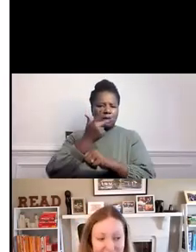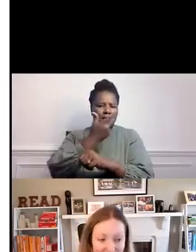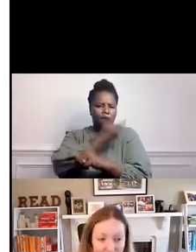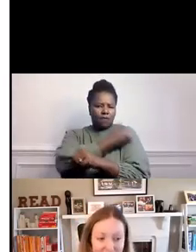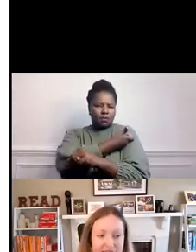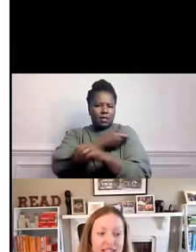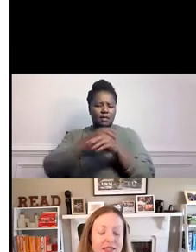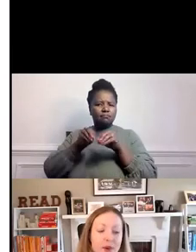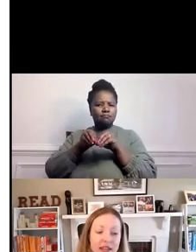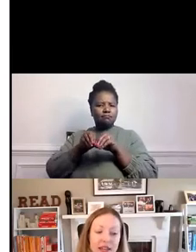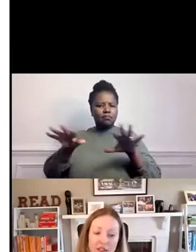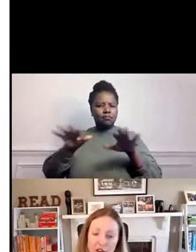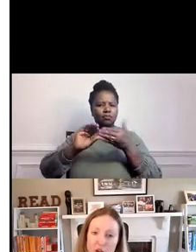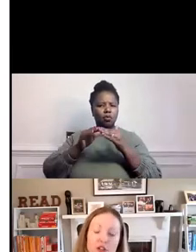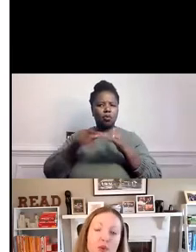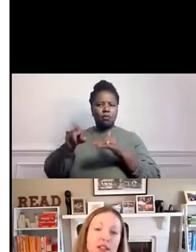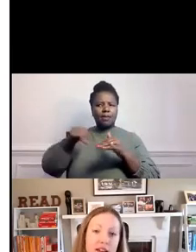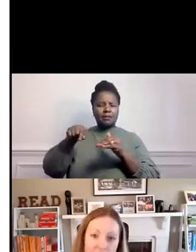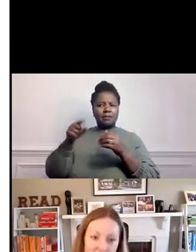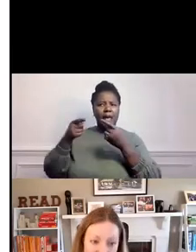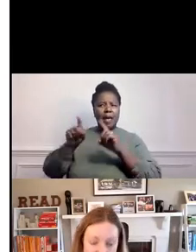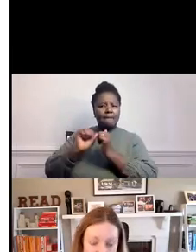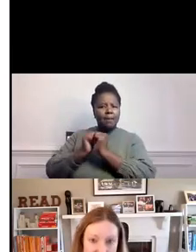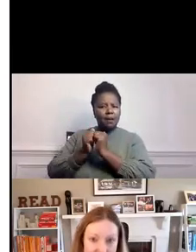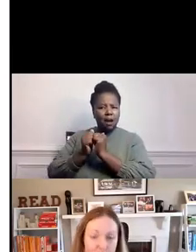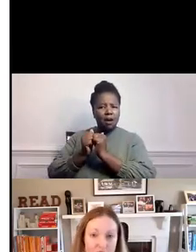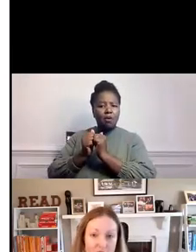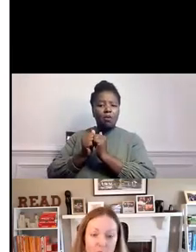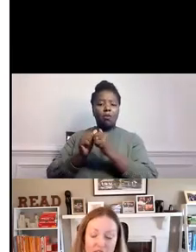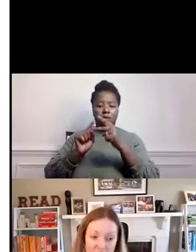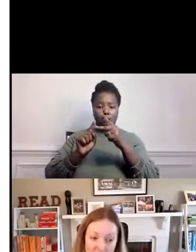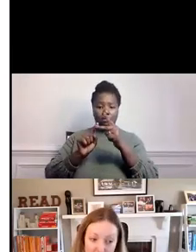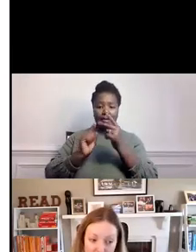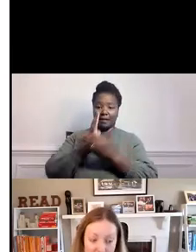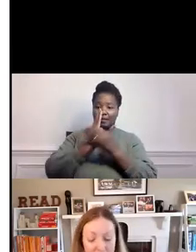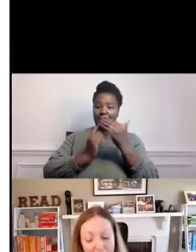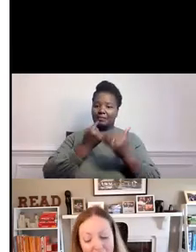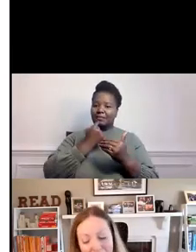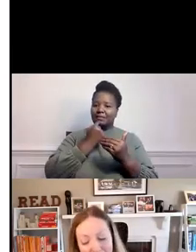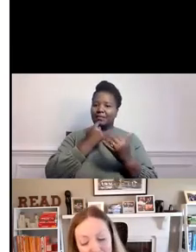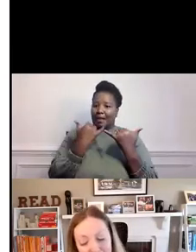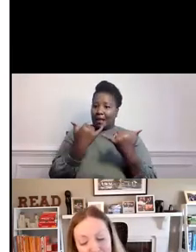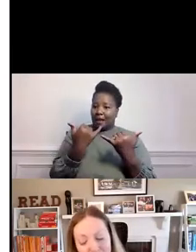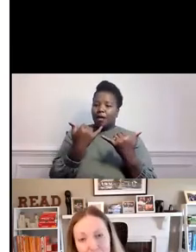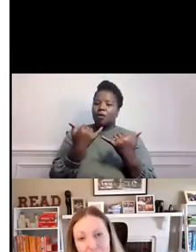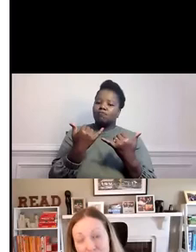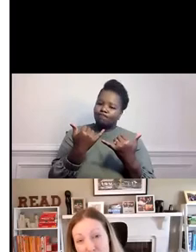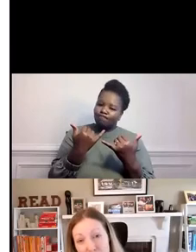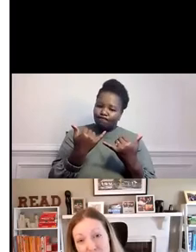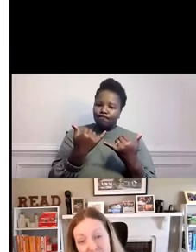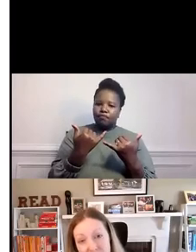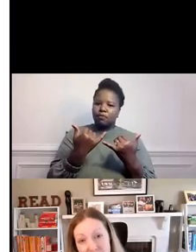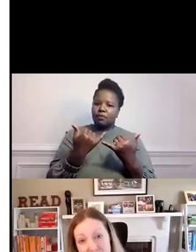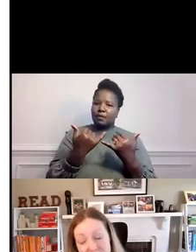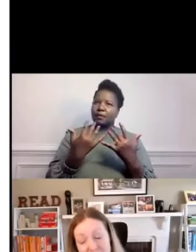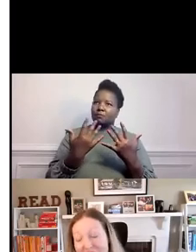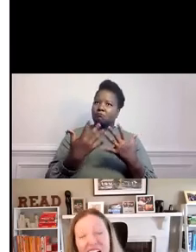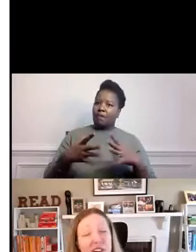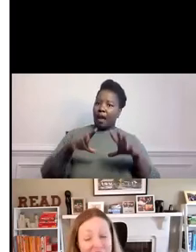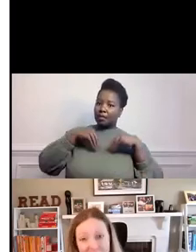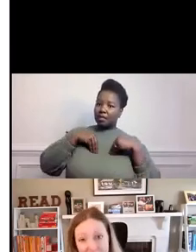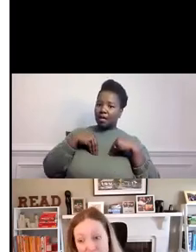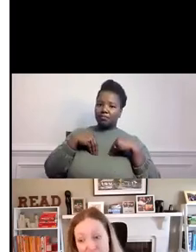taken place. But there's also a level of hesitancy with adoption. And we've also seen